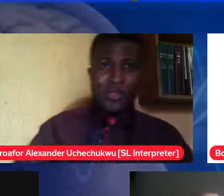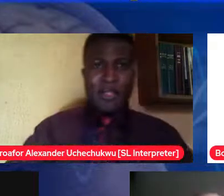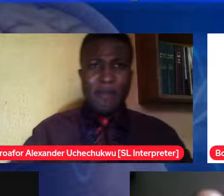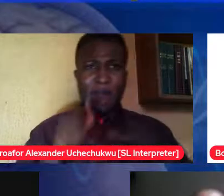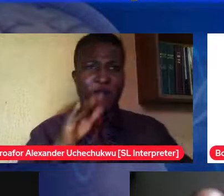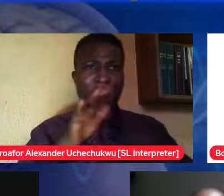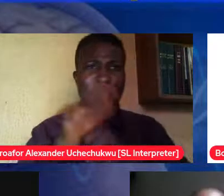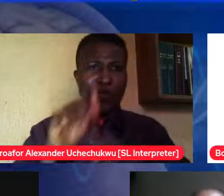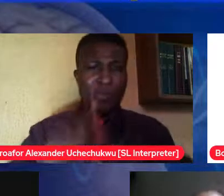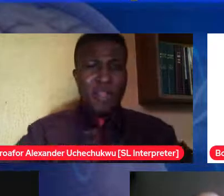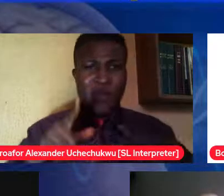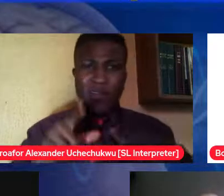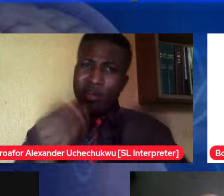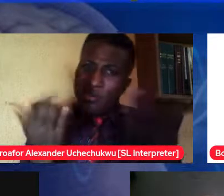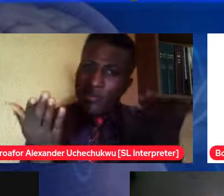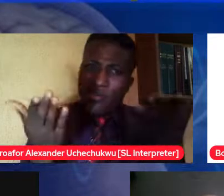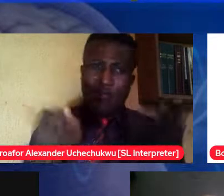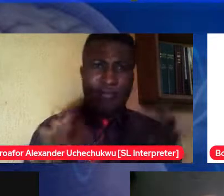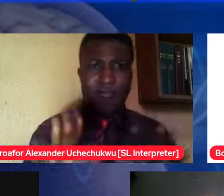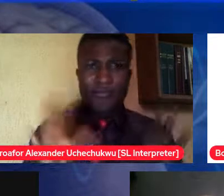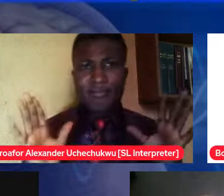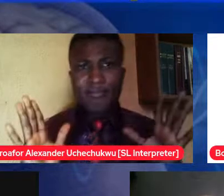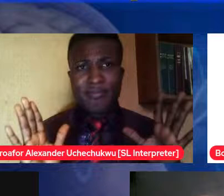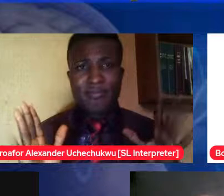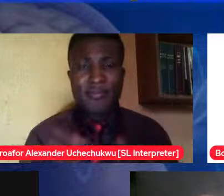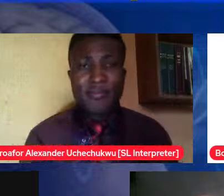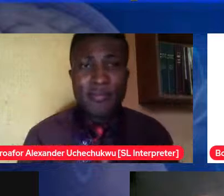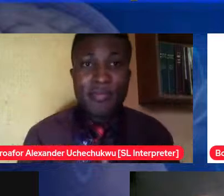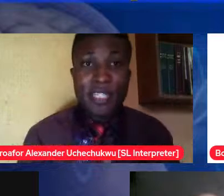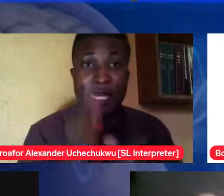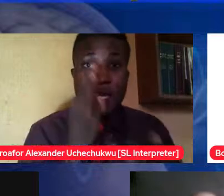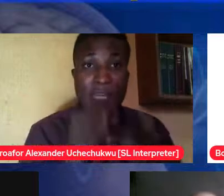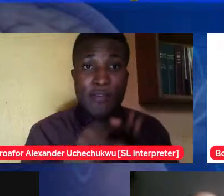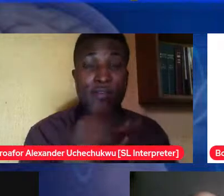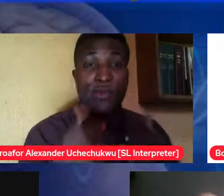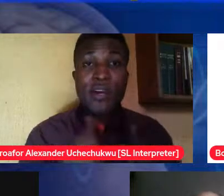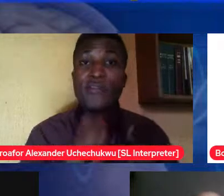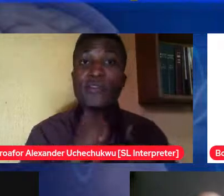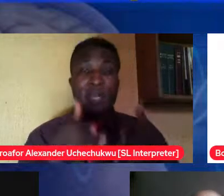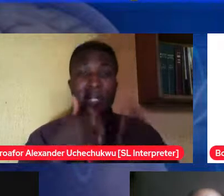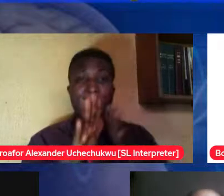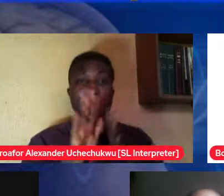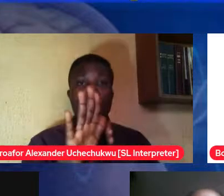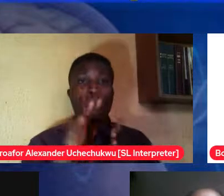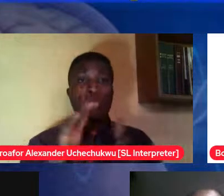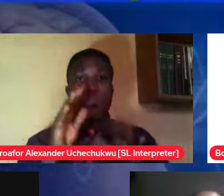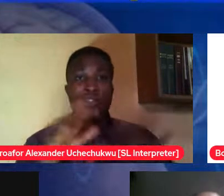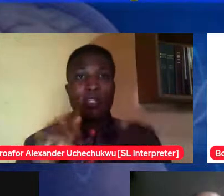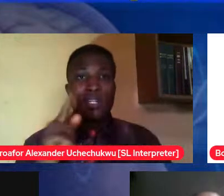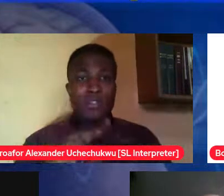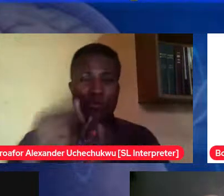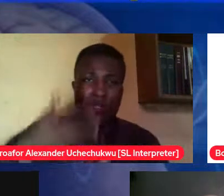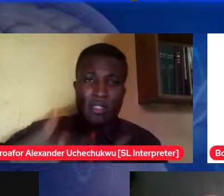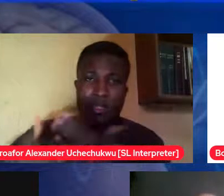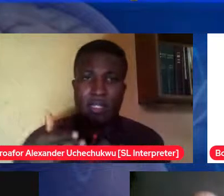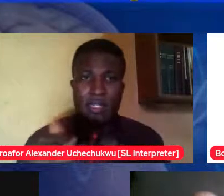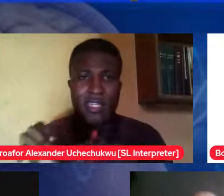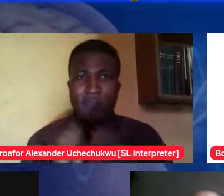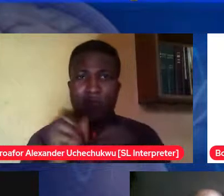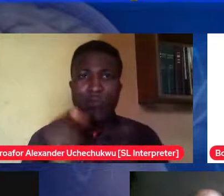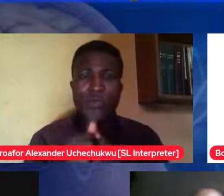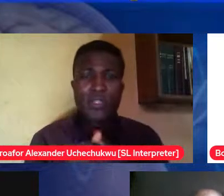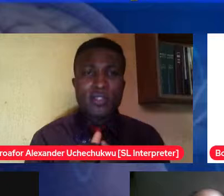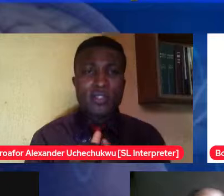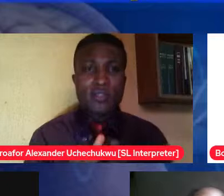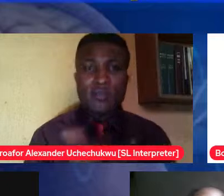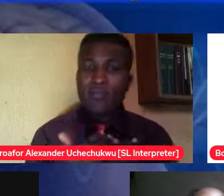side if you have not allowed your child to interact even even with non-verbal i mean if you for anybody